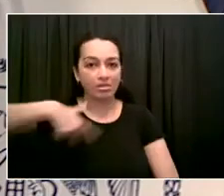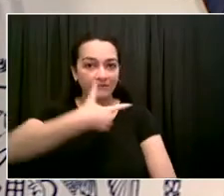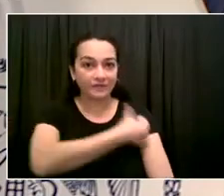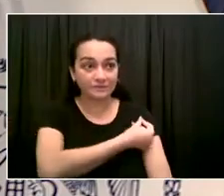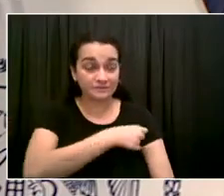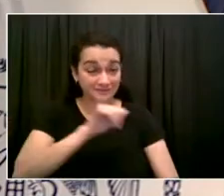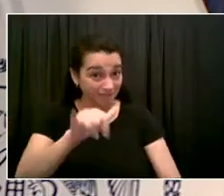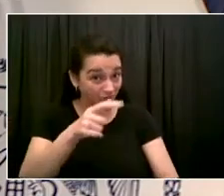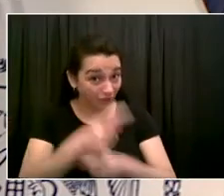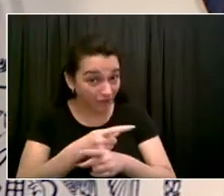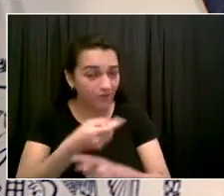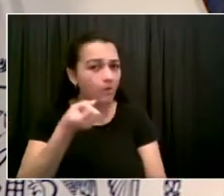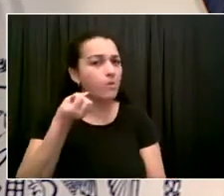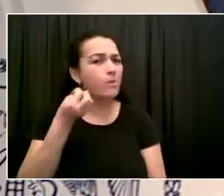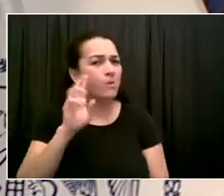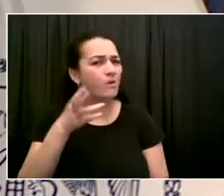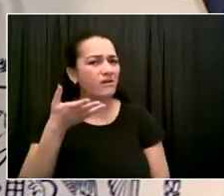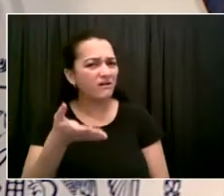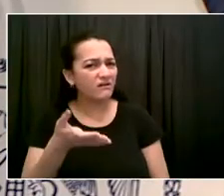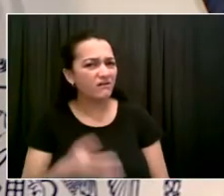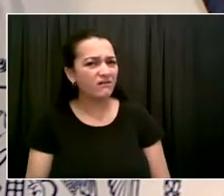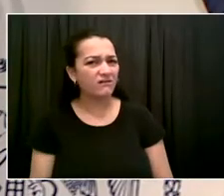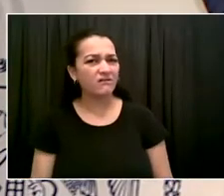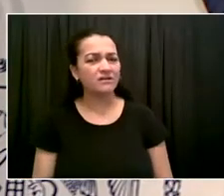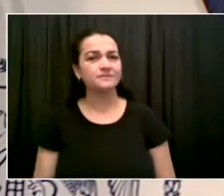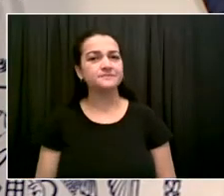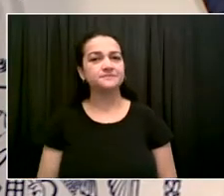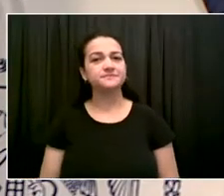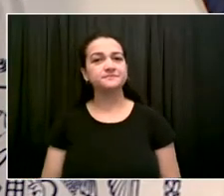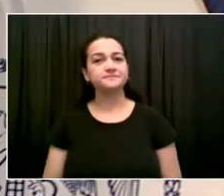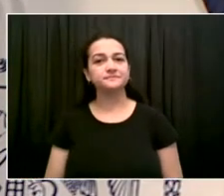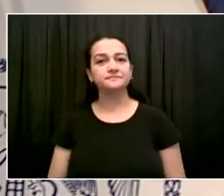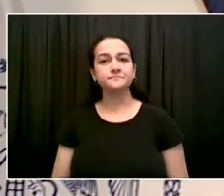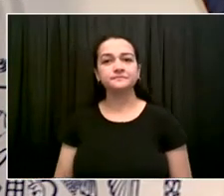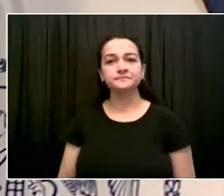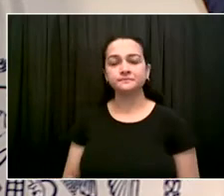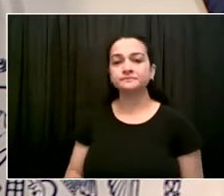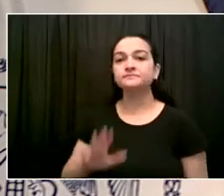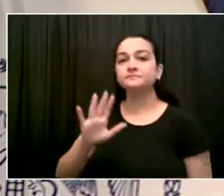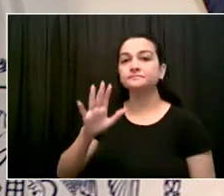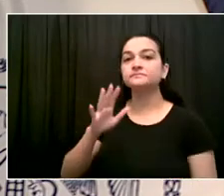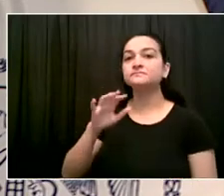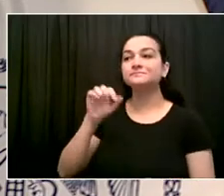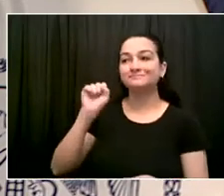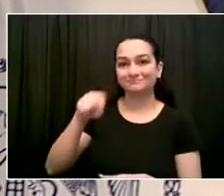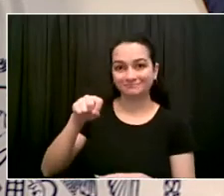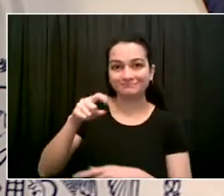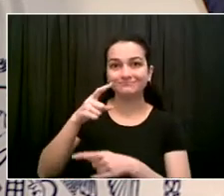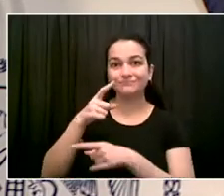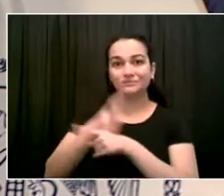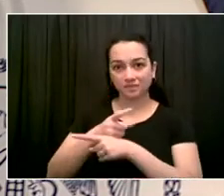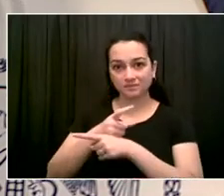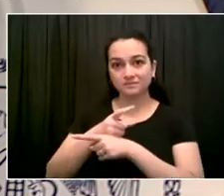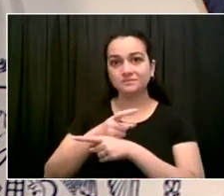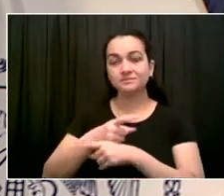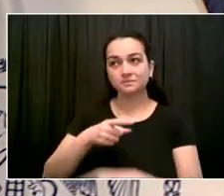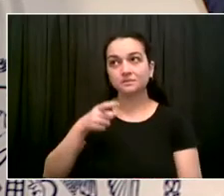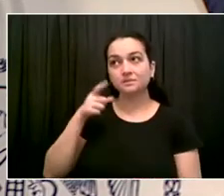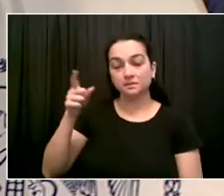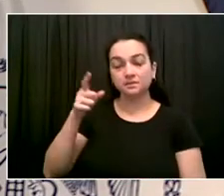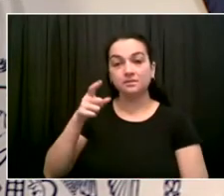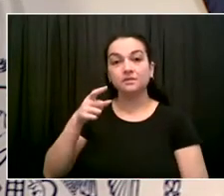about the spread to vaccinated people, but also making it very clear, night and day reality, if you're vaccinated, your chances